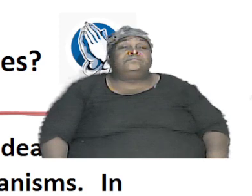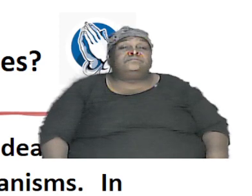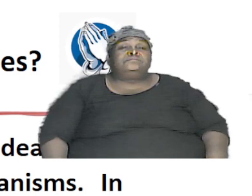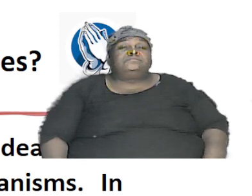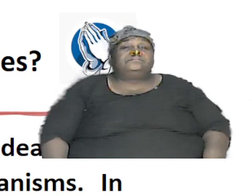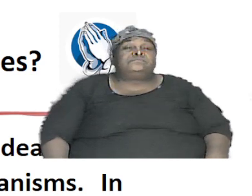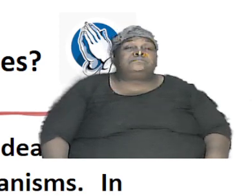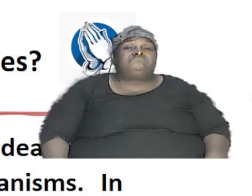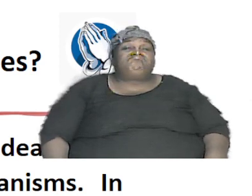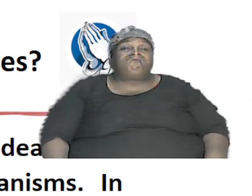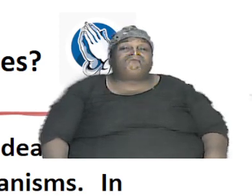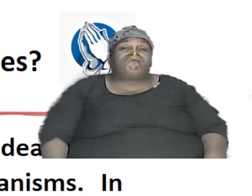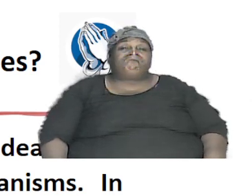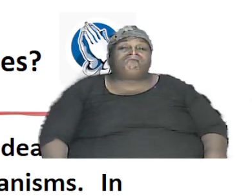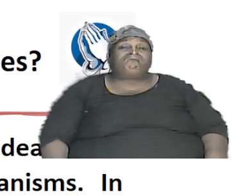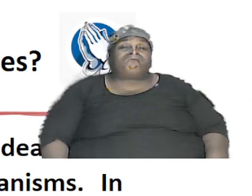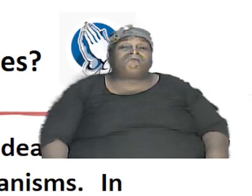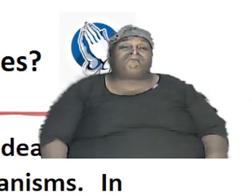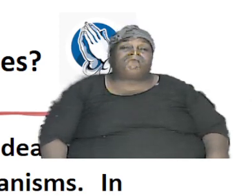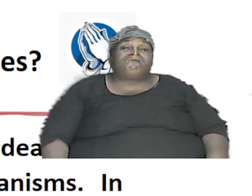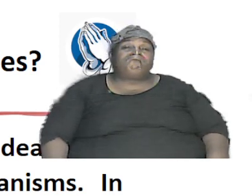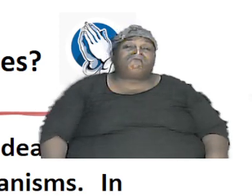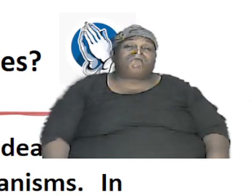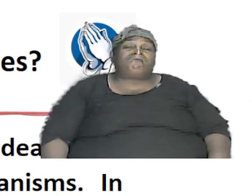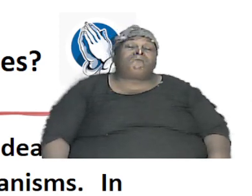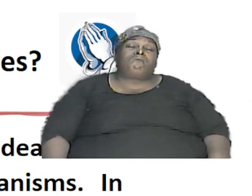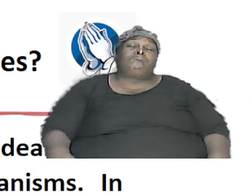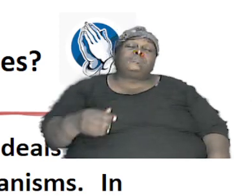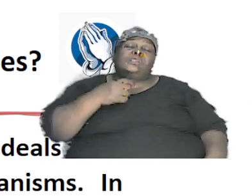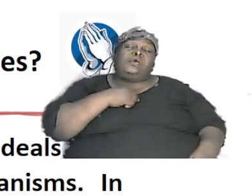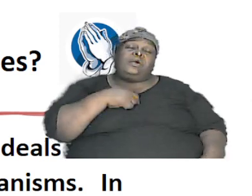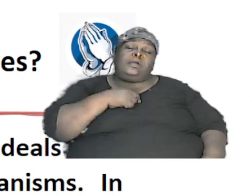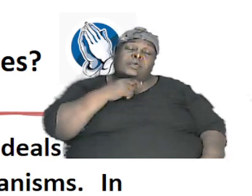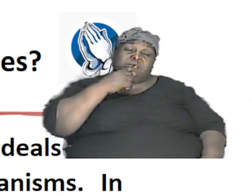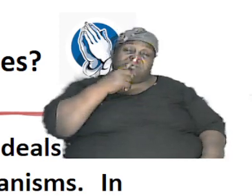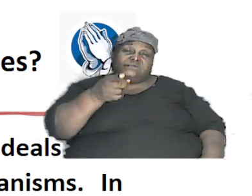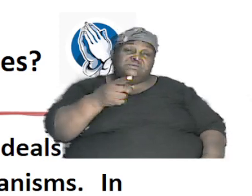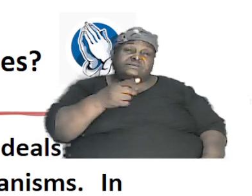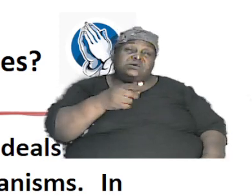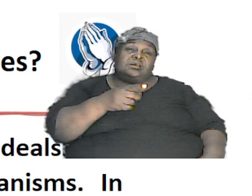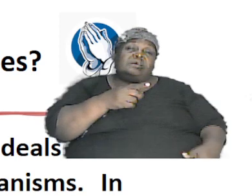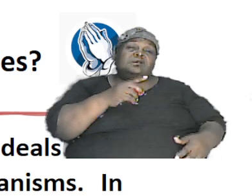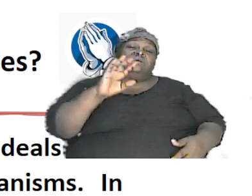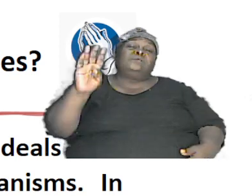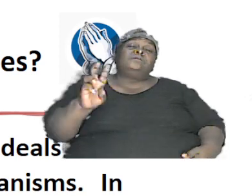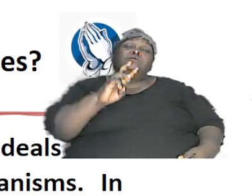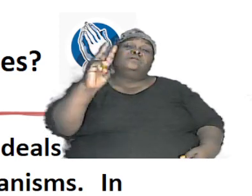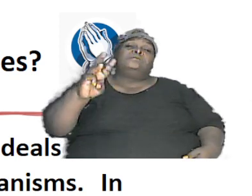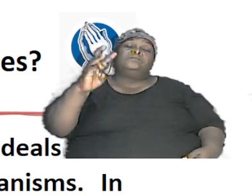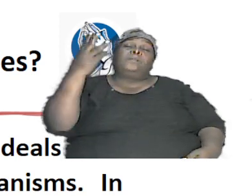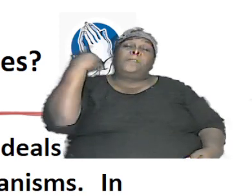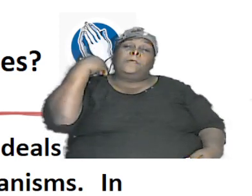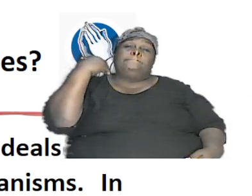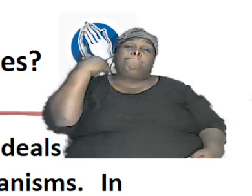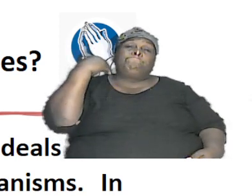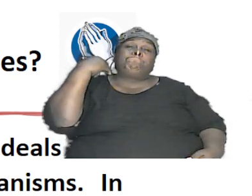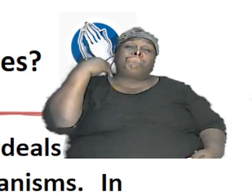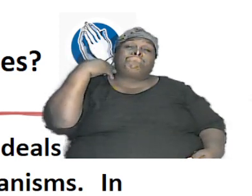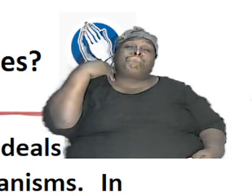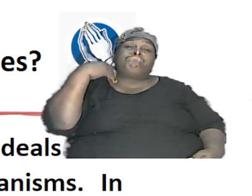now I did indicate last week that we are going to